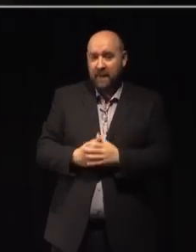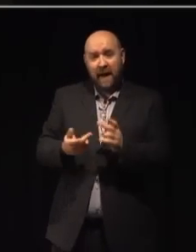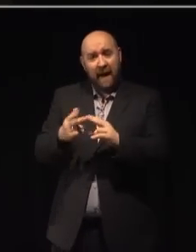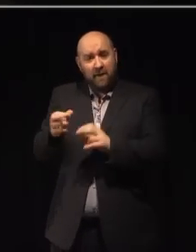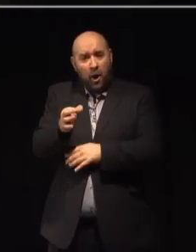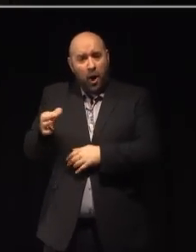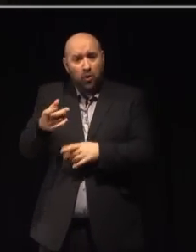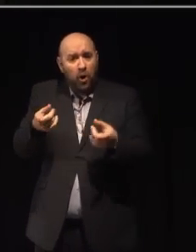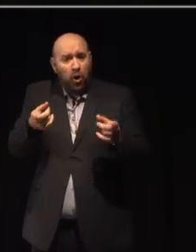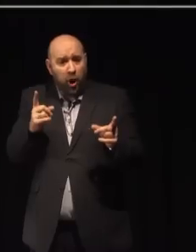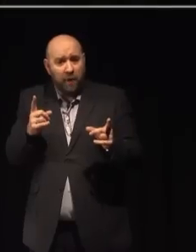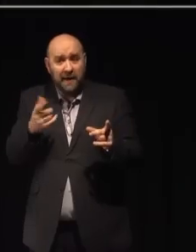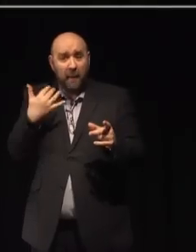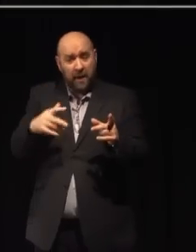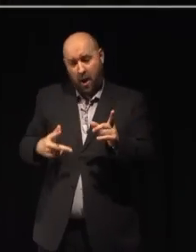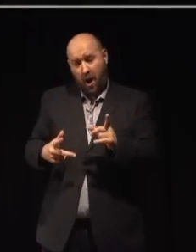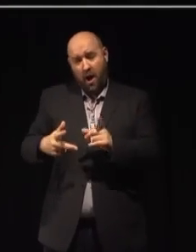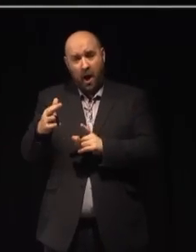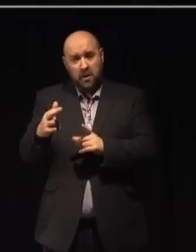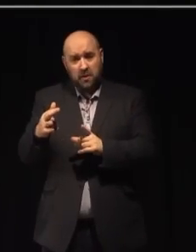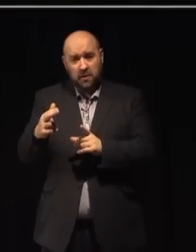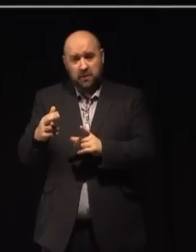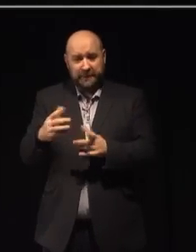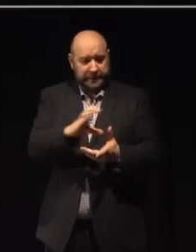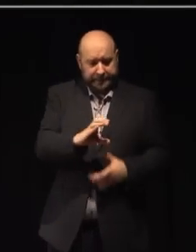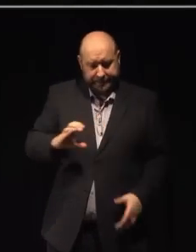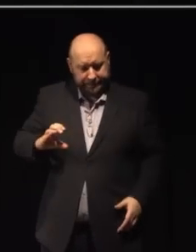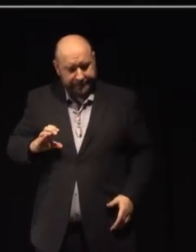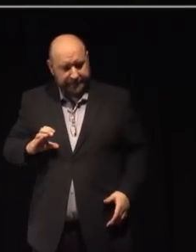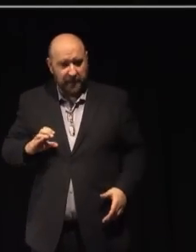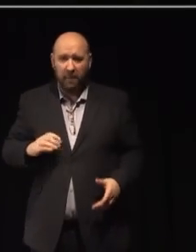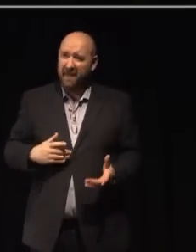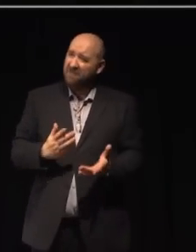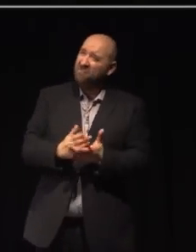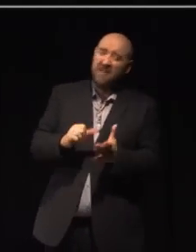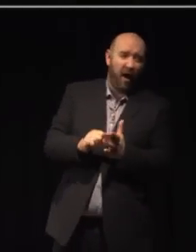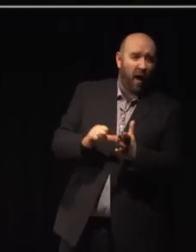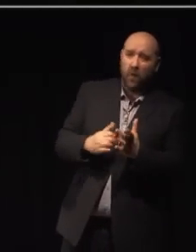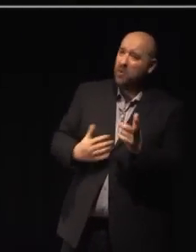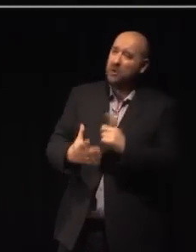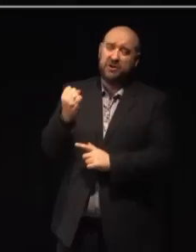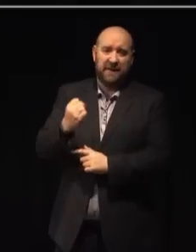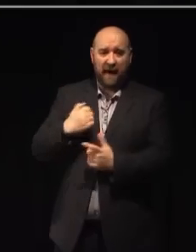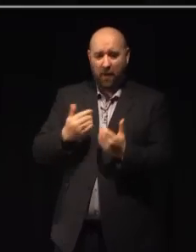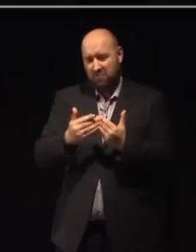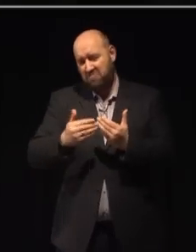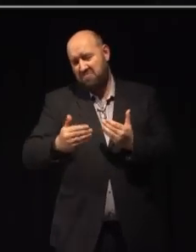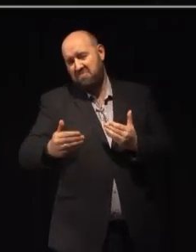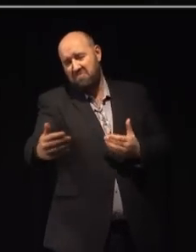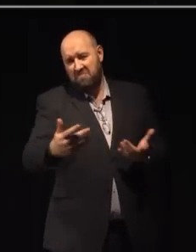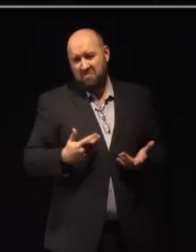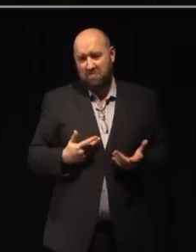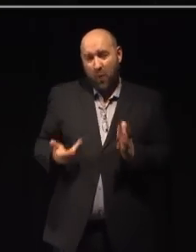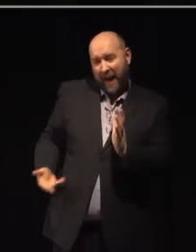authority funding is widely withdrawn, there will be little our limited funds can achieve, and no net gain to our increased investment